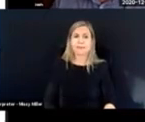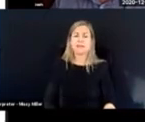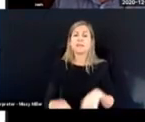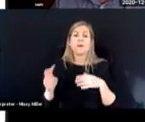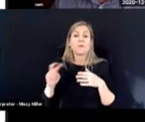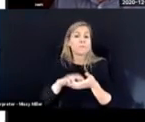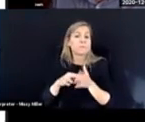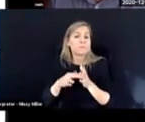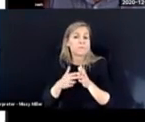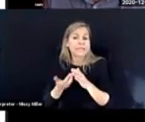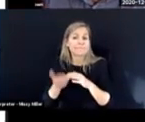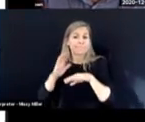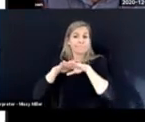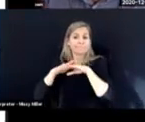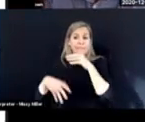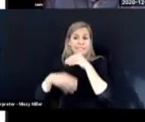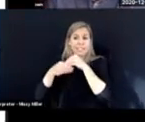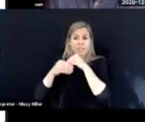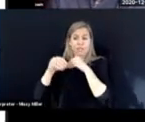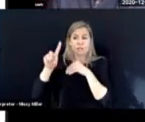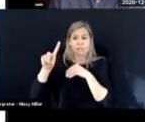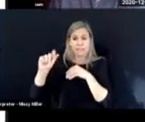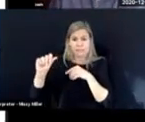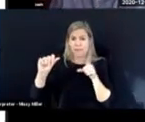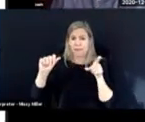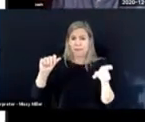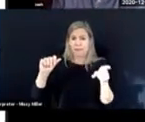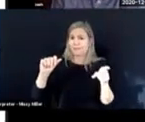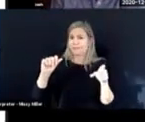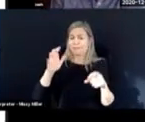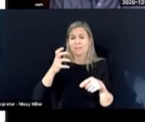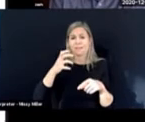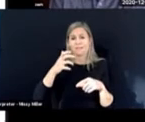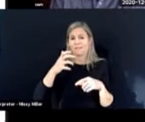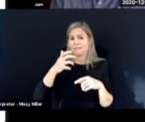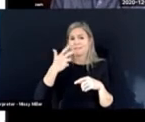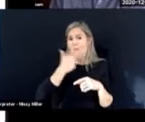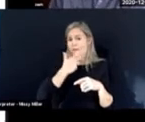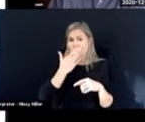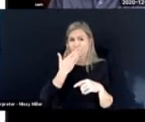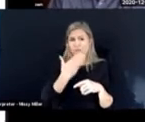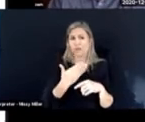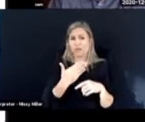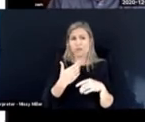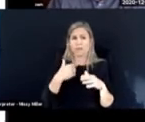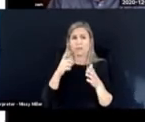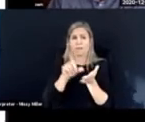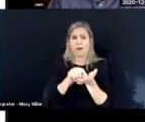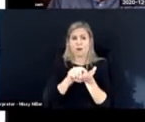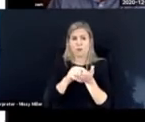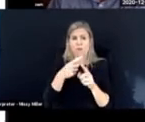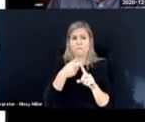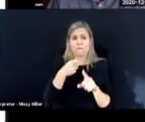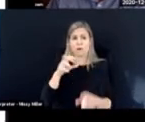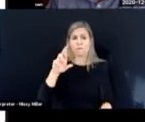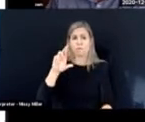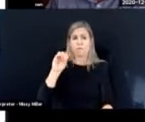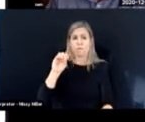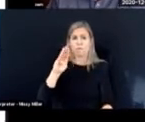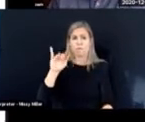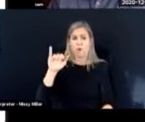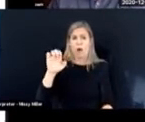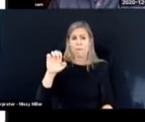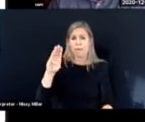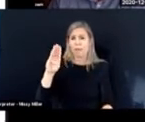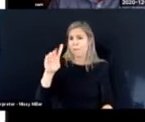And when it comes to additional disabilities, this is a fabulous article by Robby Bleha,